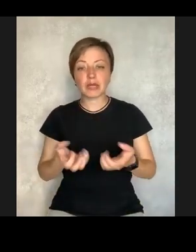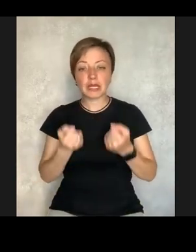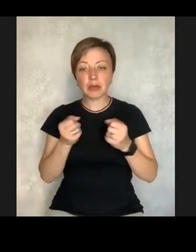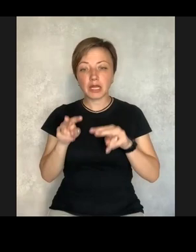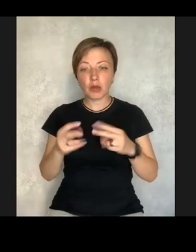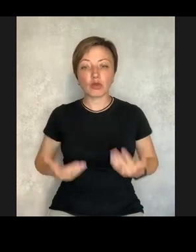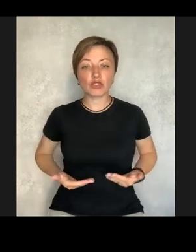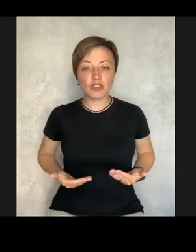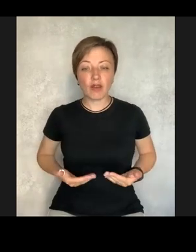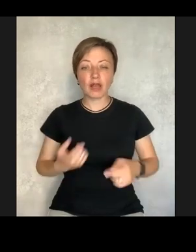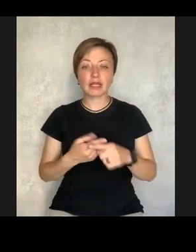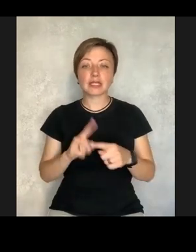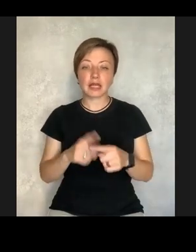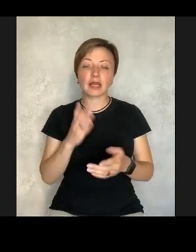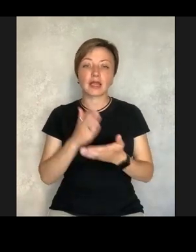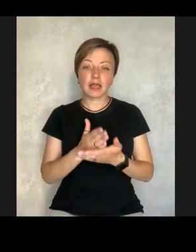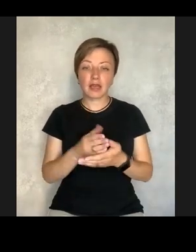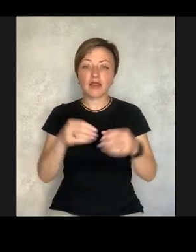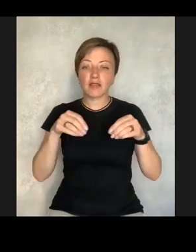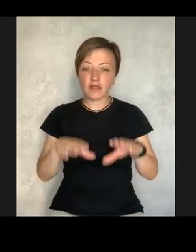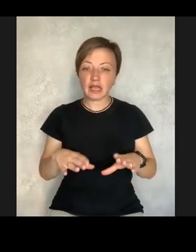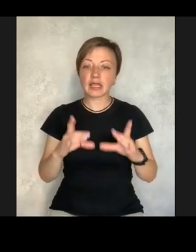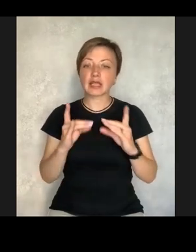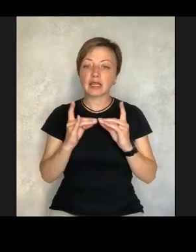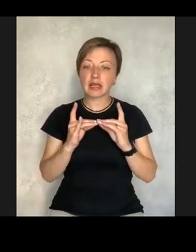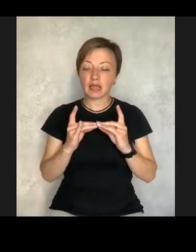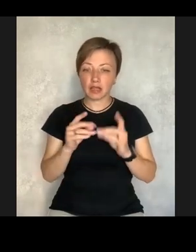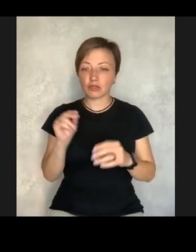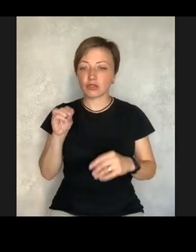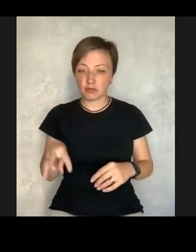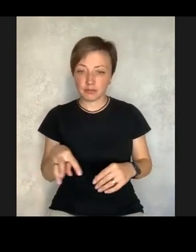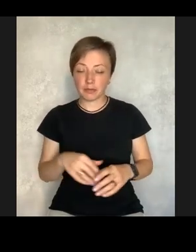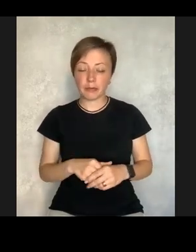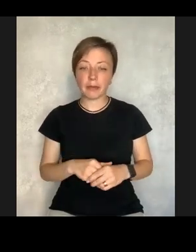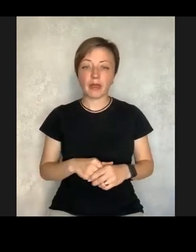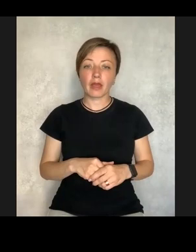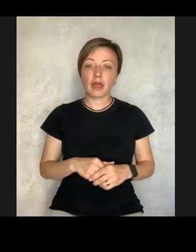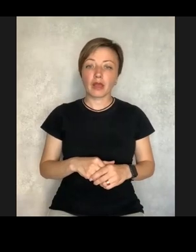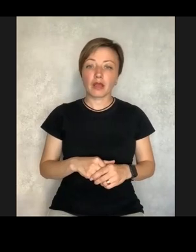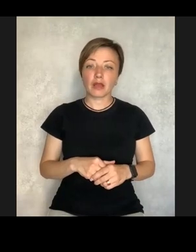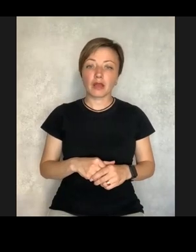all understand that assisted living is the alternative to institutions.